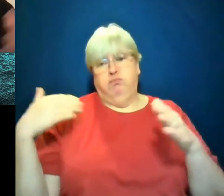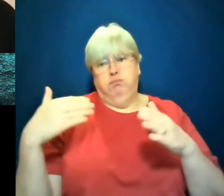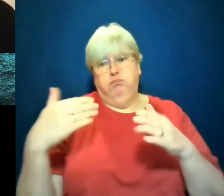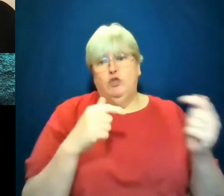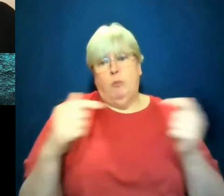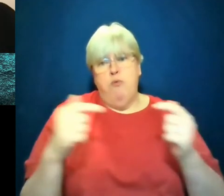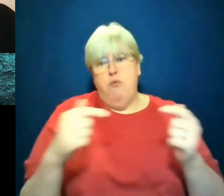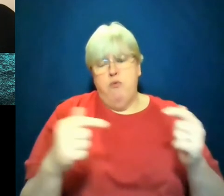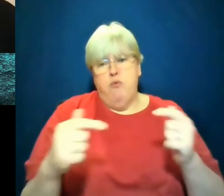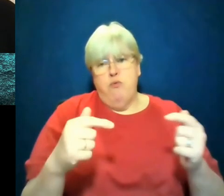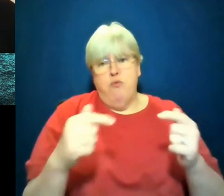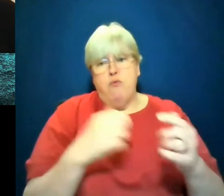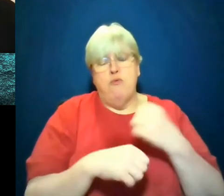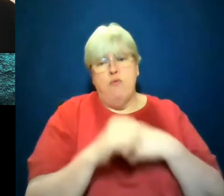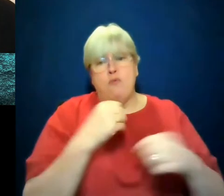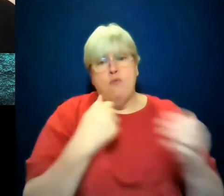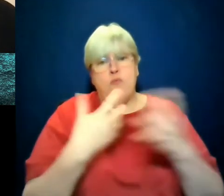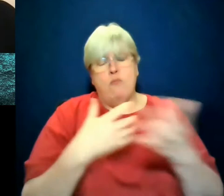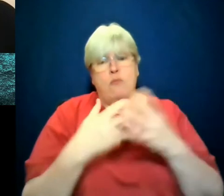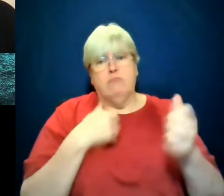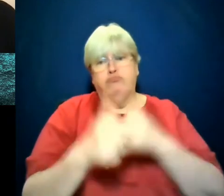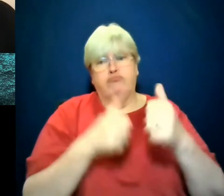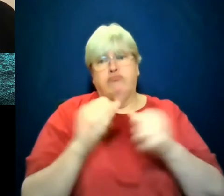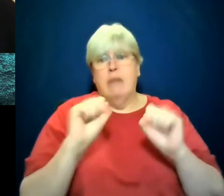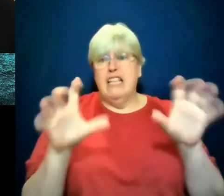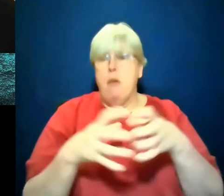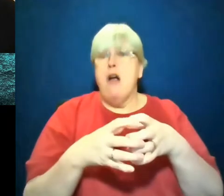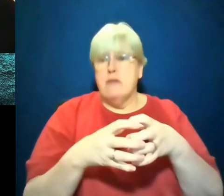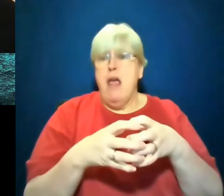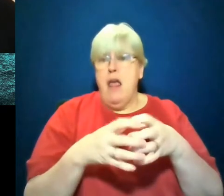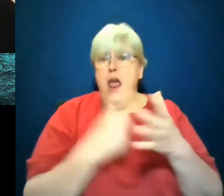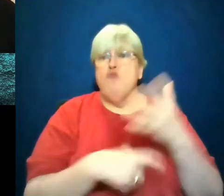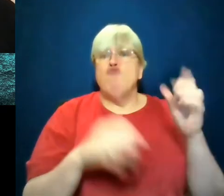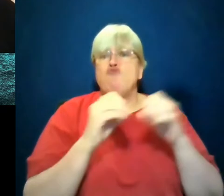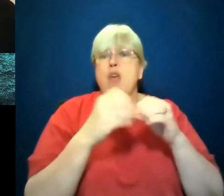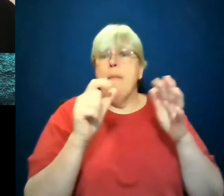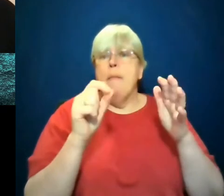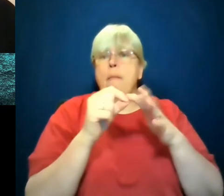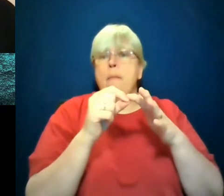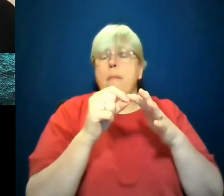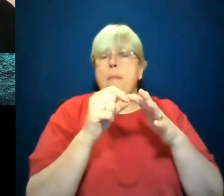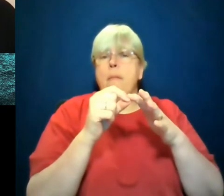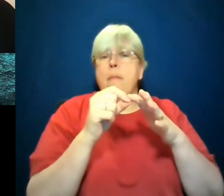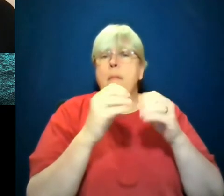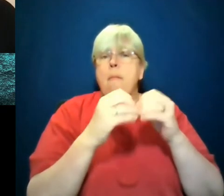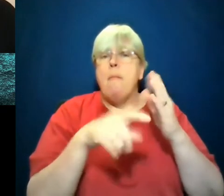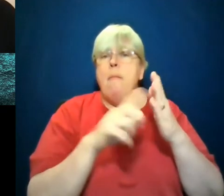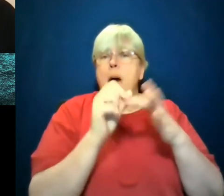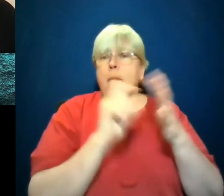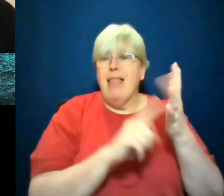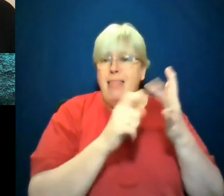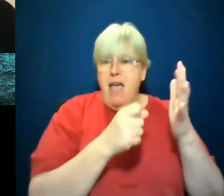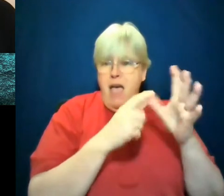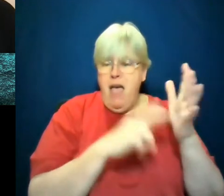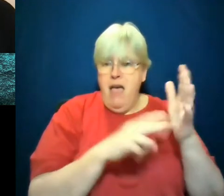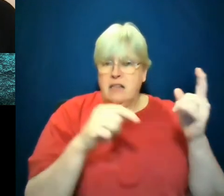rising among the Republican Party, but I didn't think he would ever get elected. But already you could see what was coming out. And I wrote about the